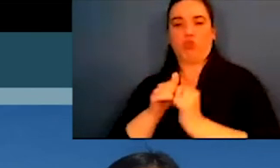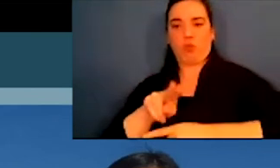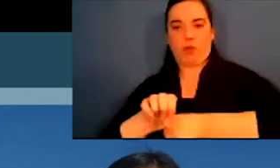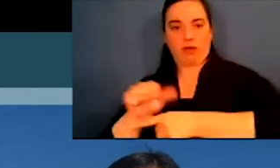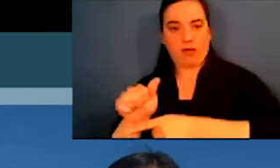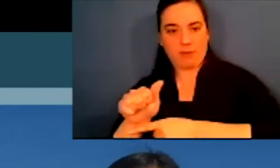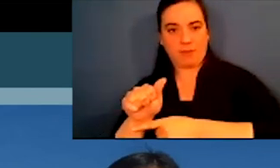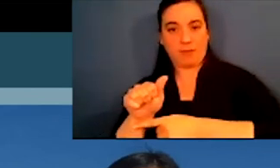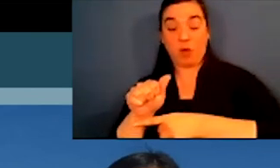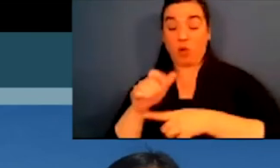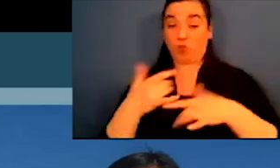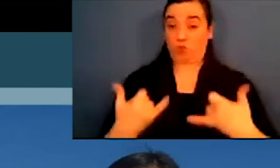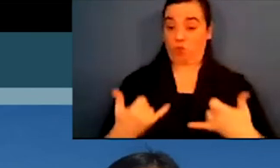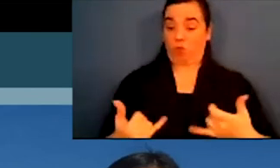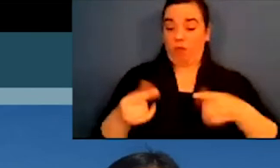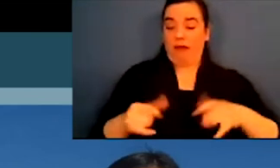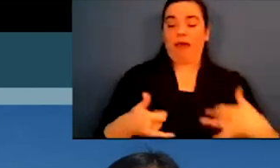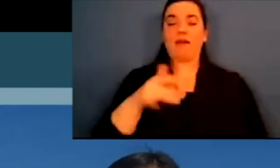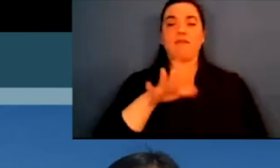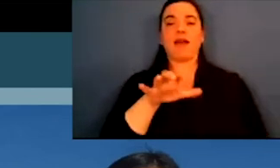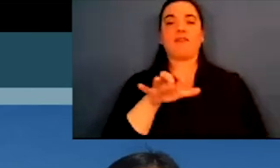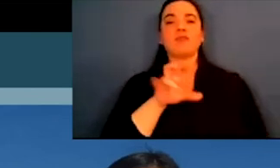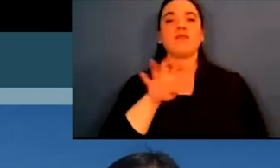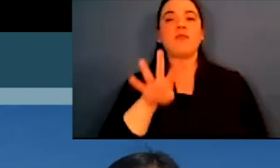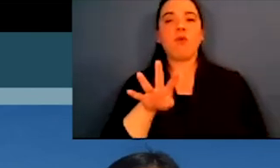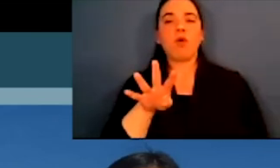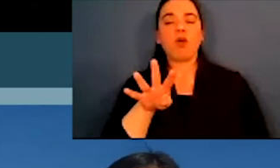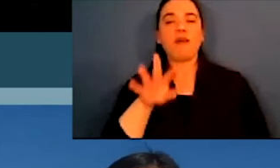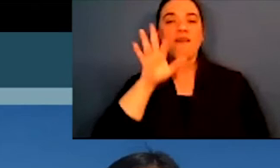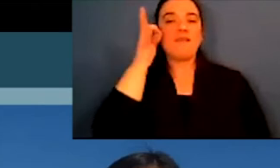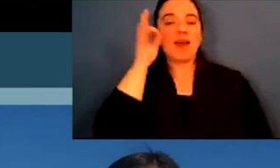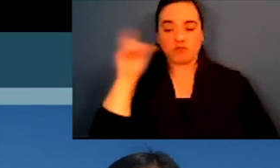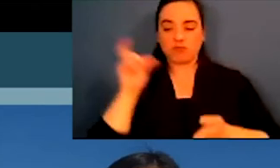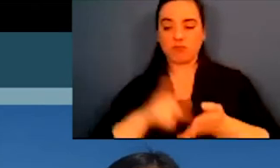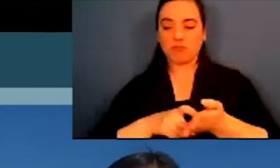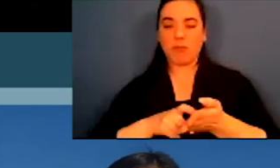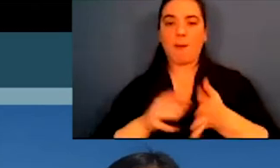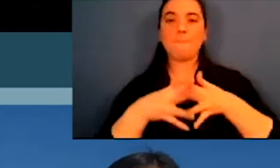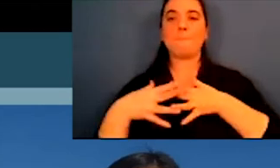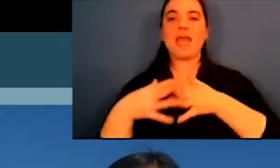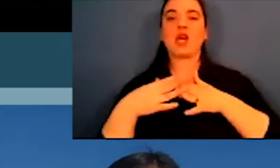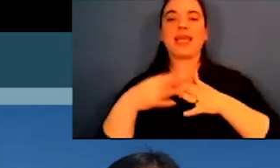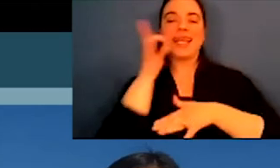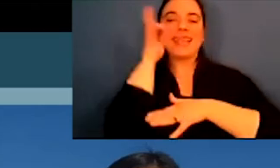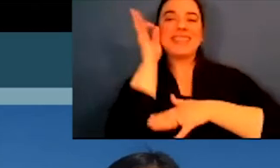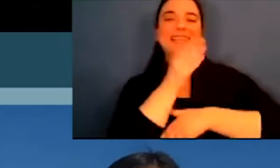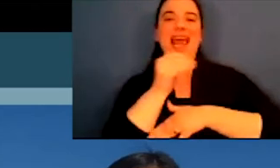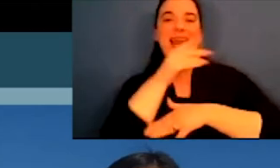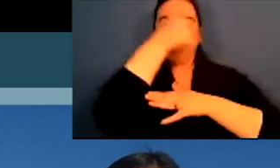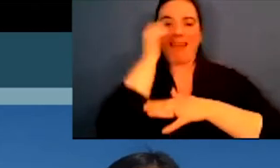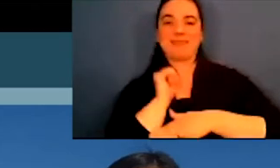because of the special relationship with the United At present, there are 574 federally recognized